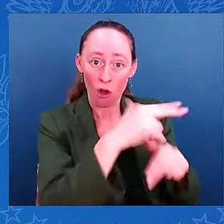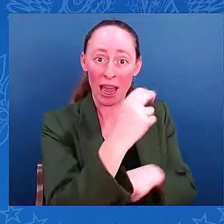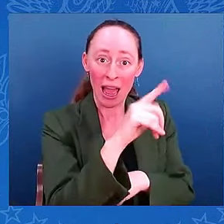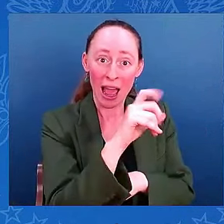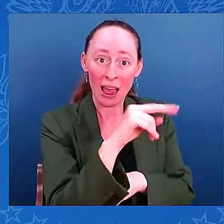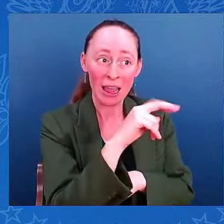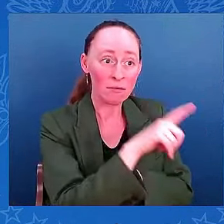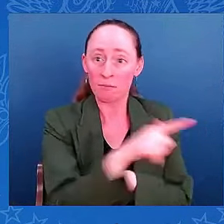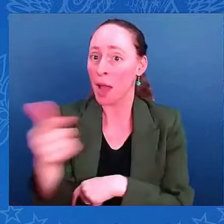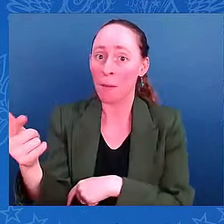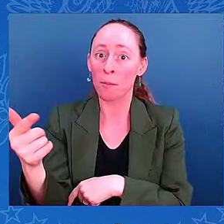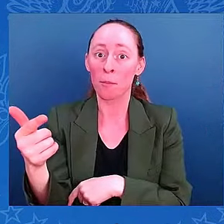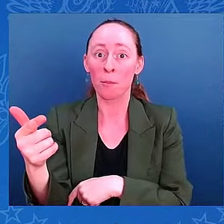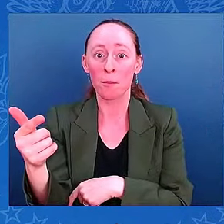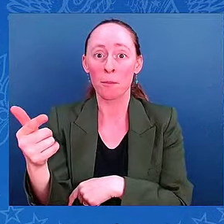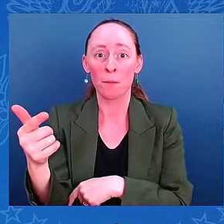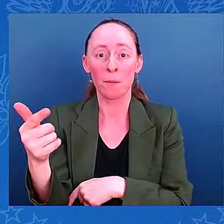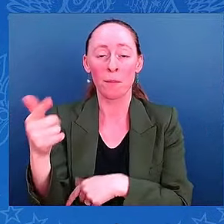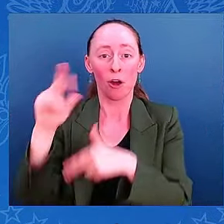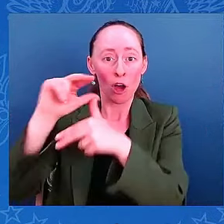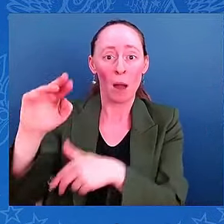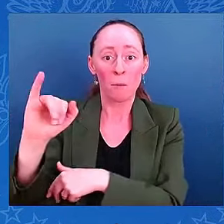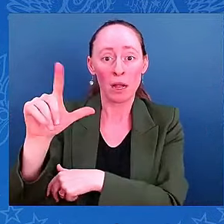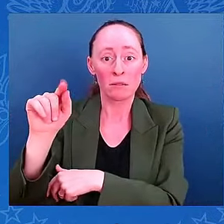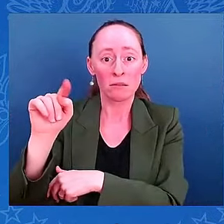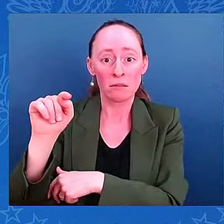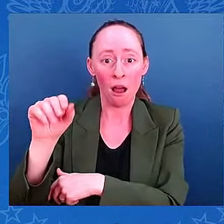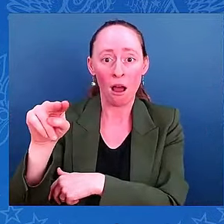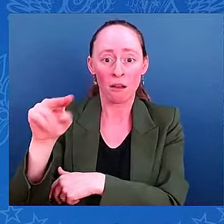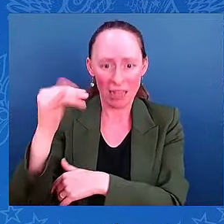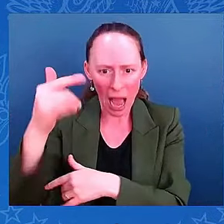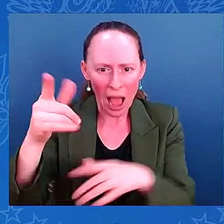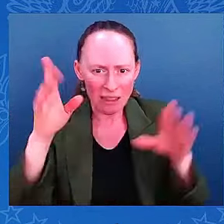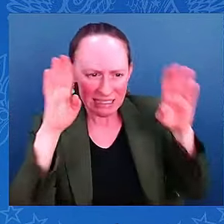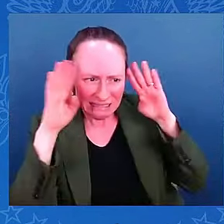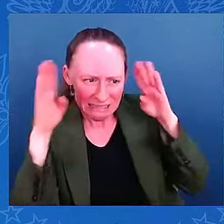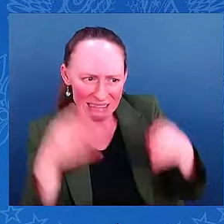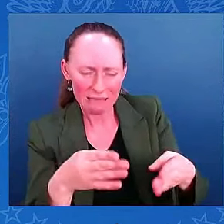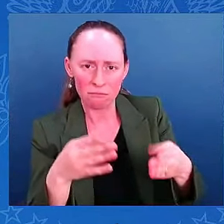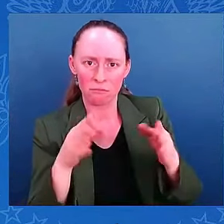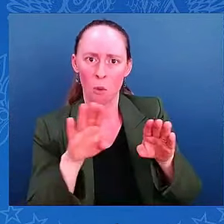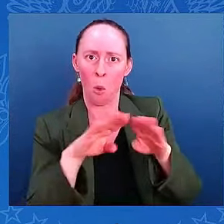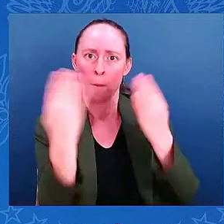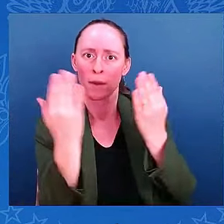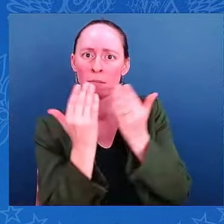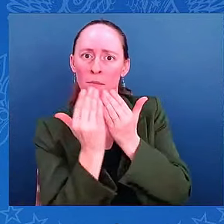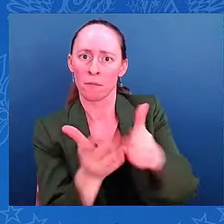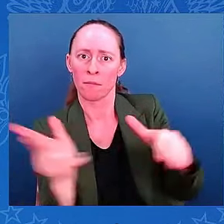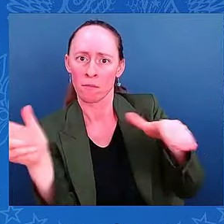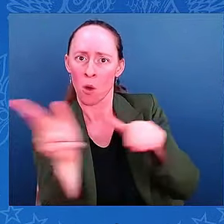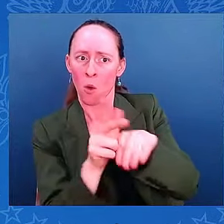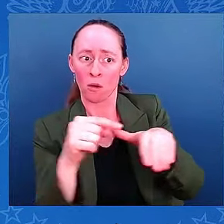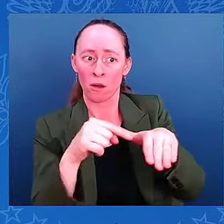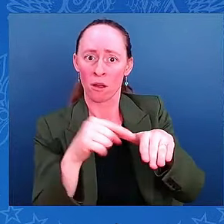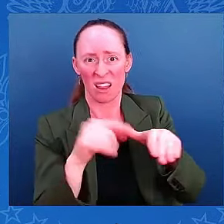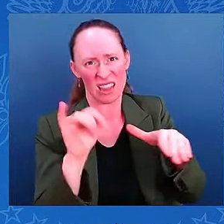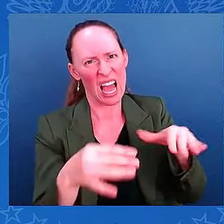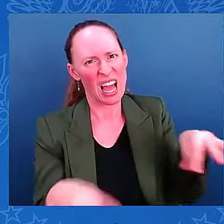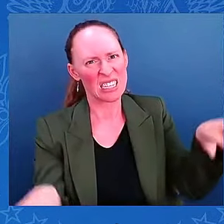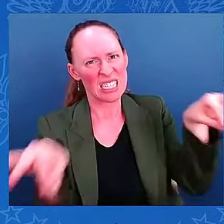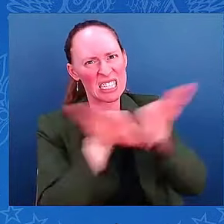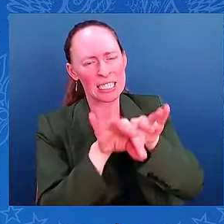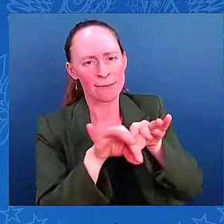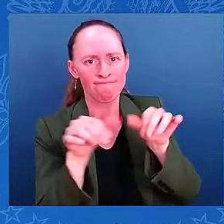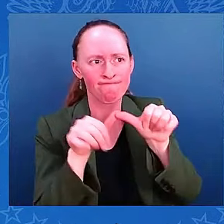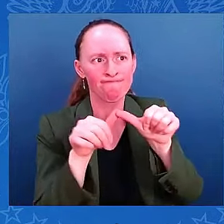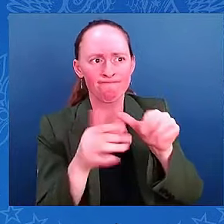is critically important to recovery. So thank you for all the work that you are doing. I know that resources are spread